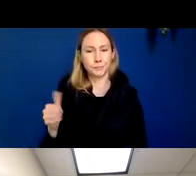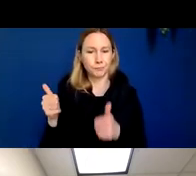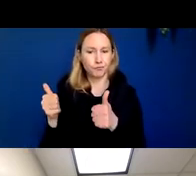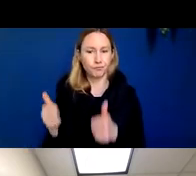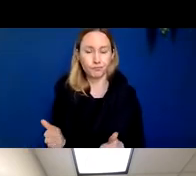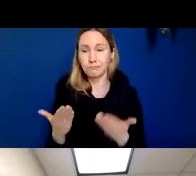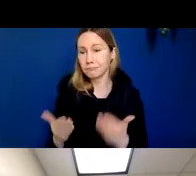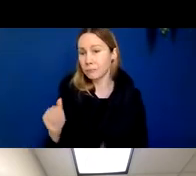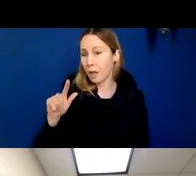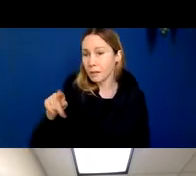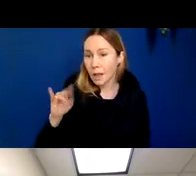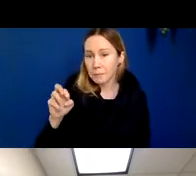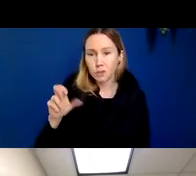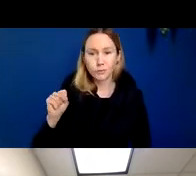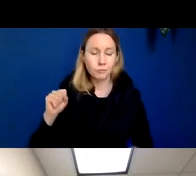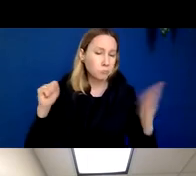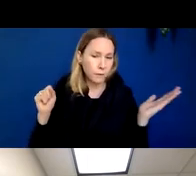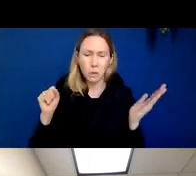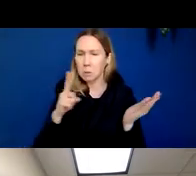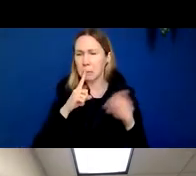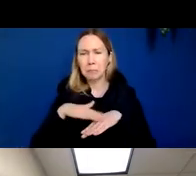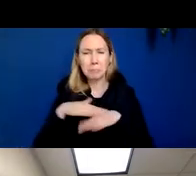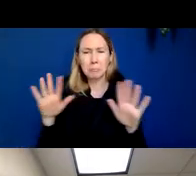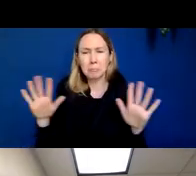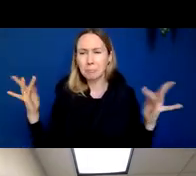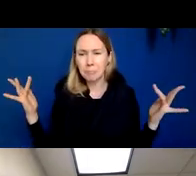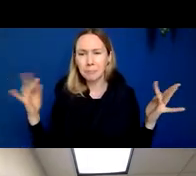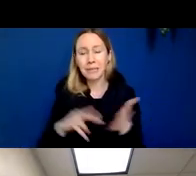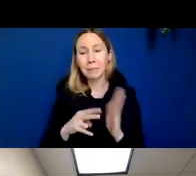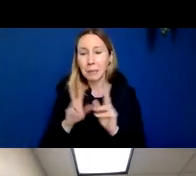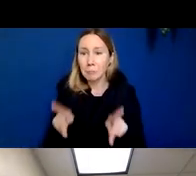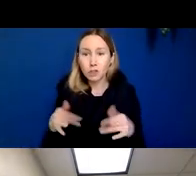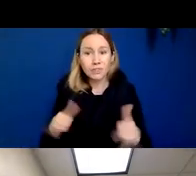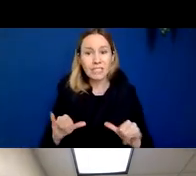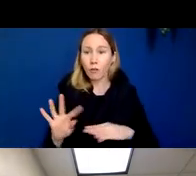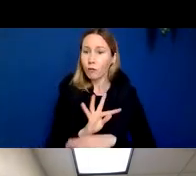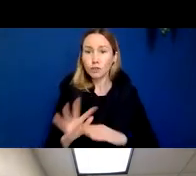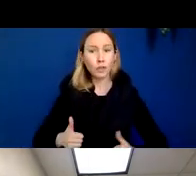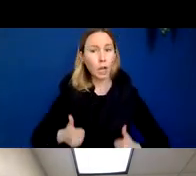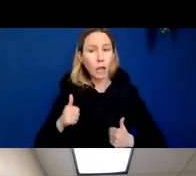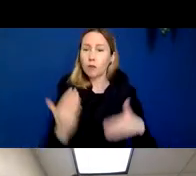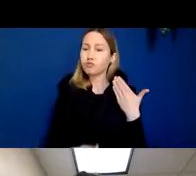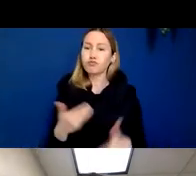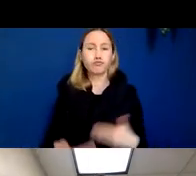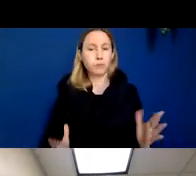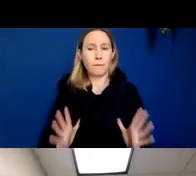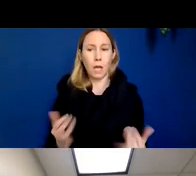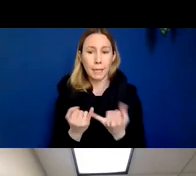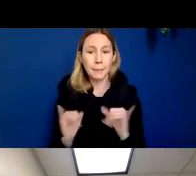be it Alzheimer's or whatever, are mild in the sense that the person is still able to function relatively well independently.